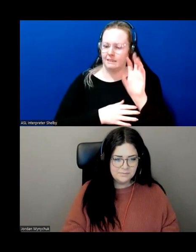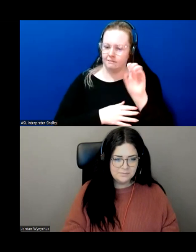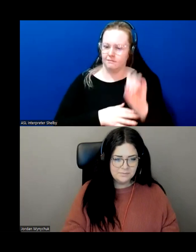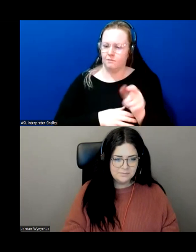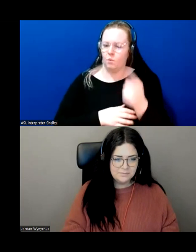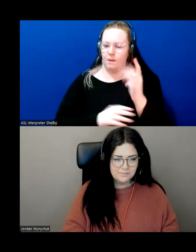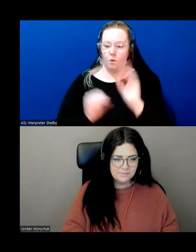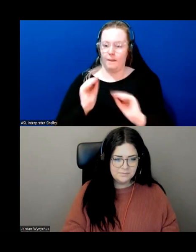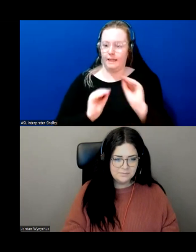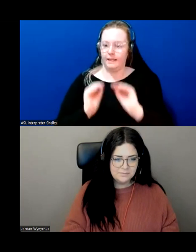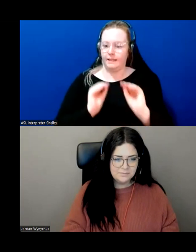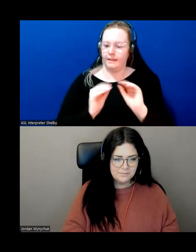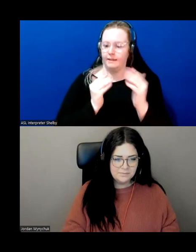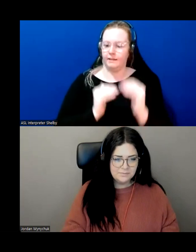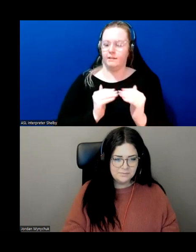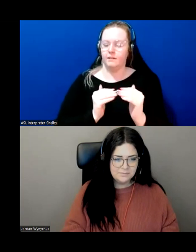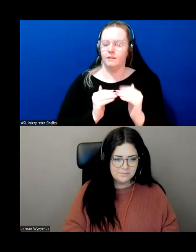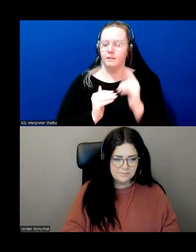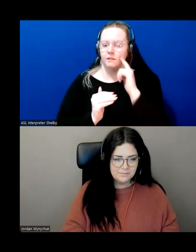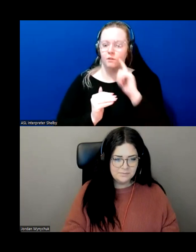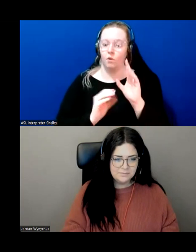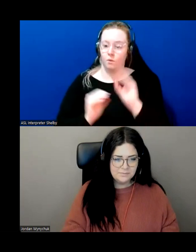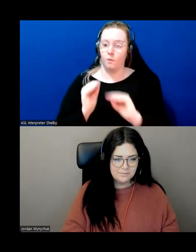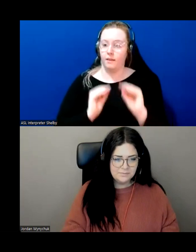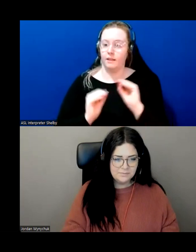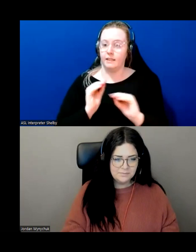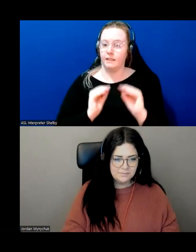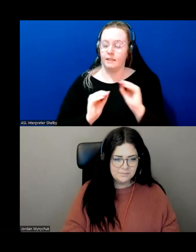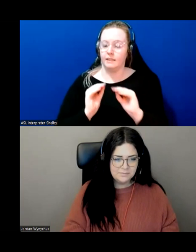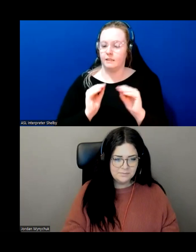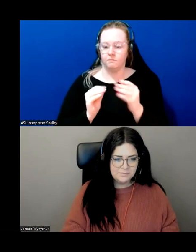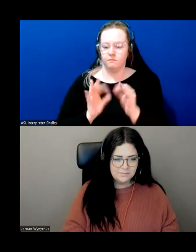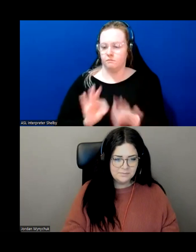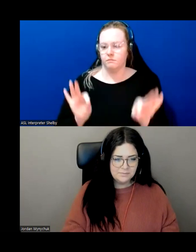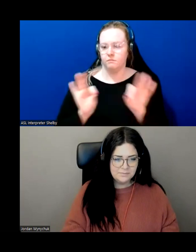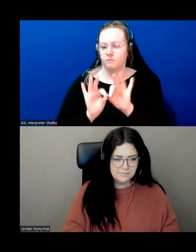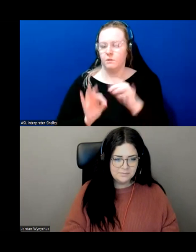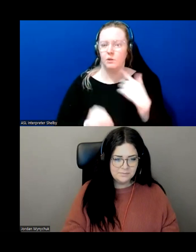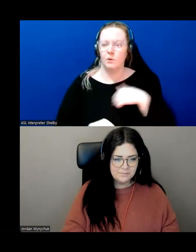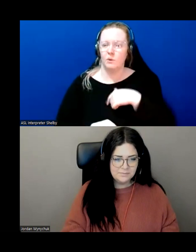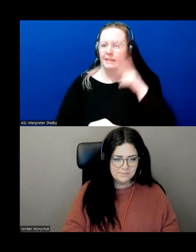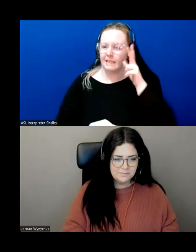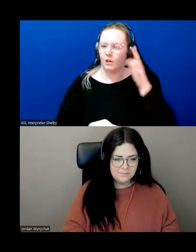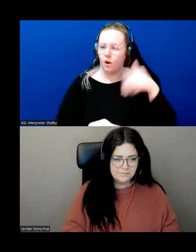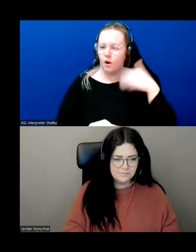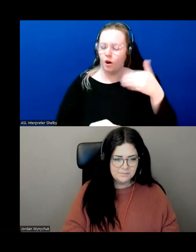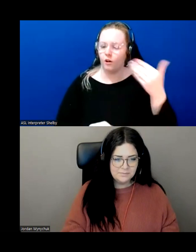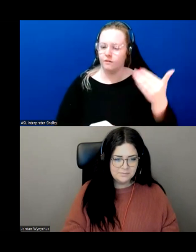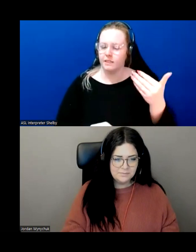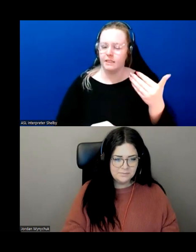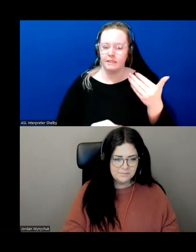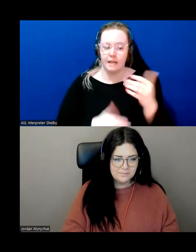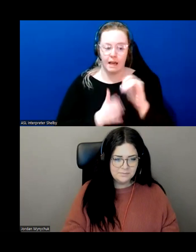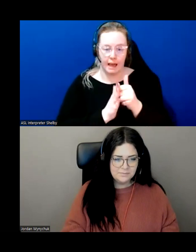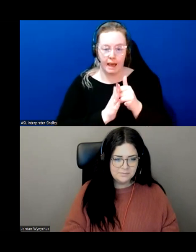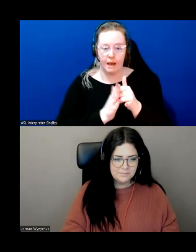uh the key with mobility is and i mean i know we hear it so often it is to remain active um